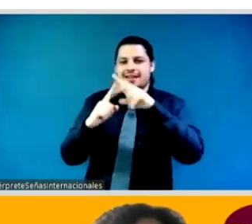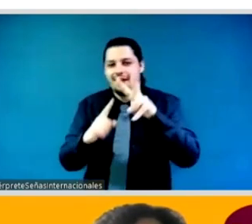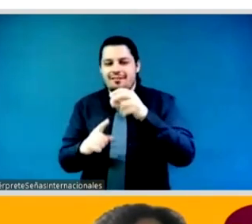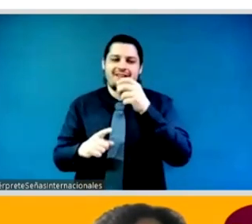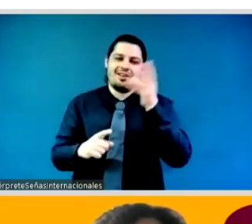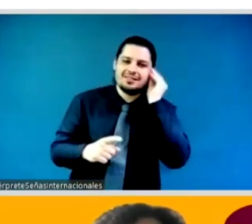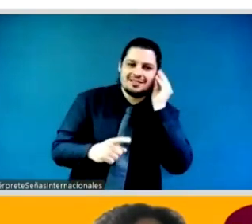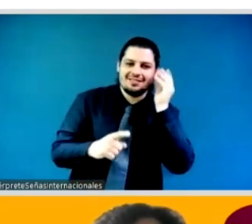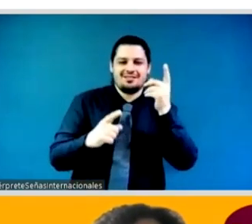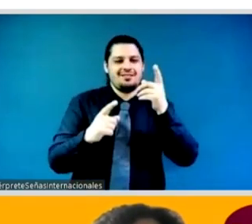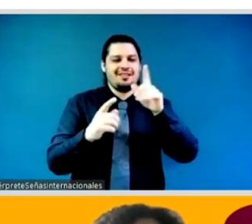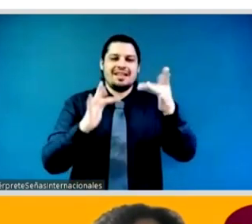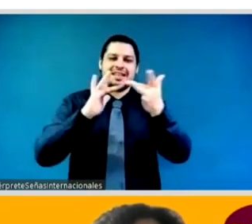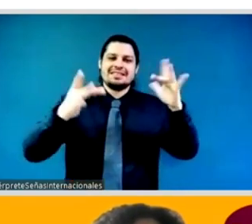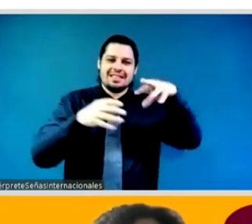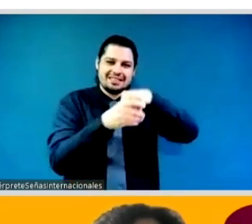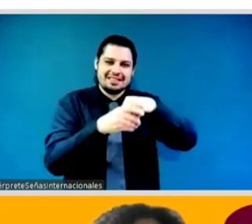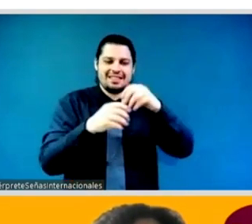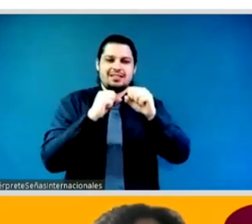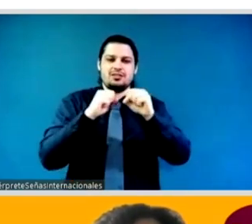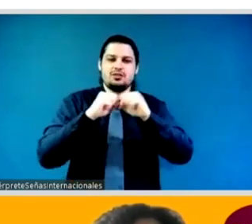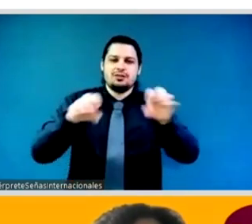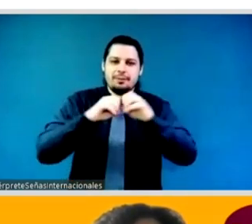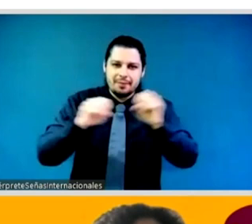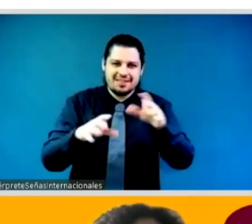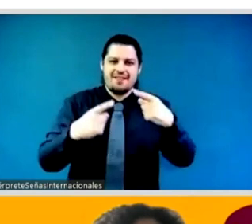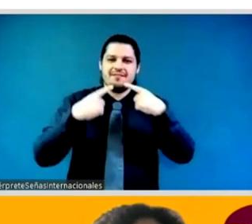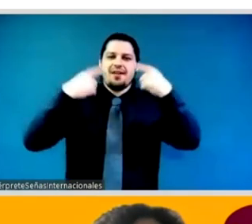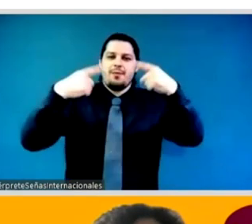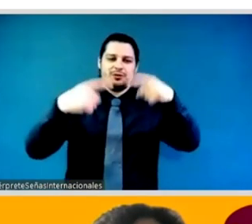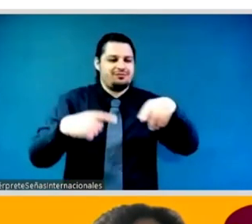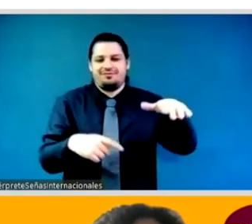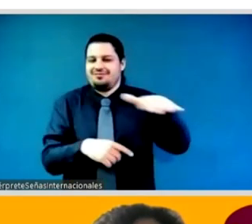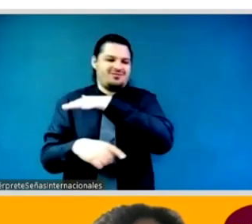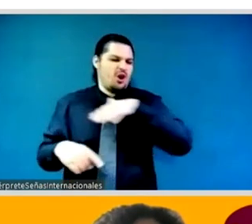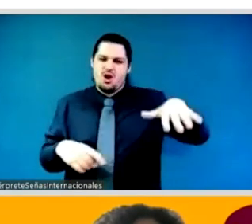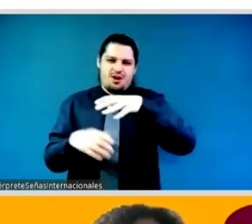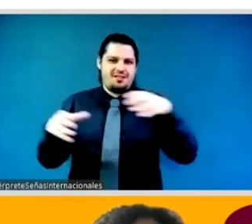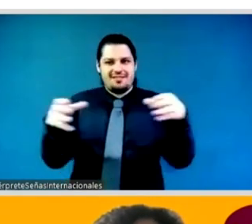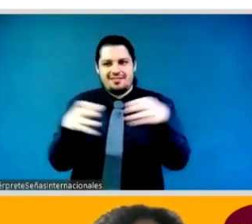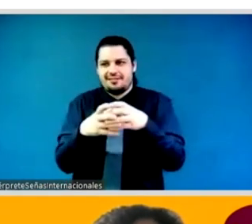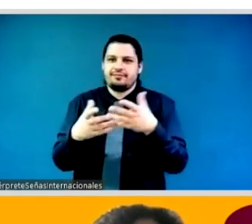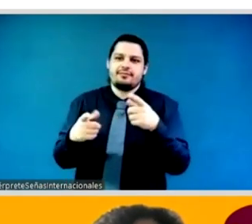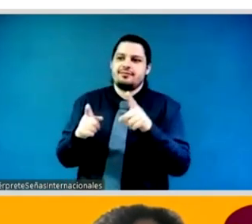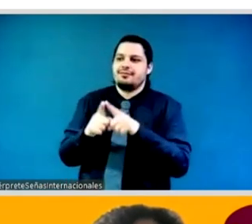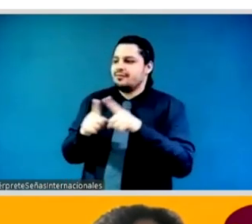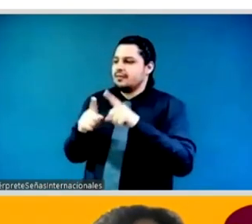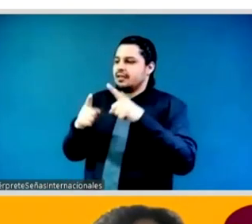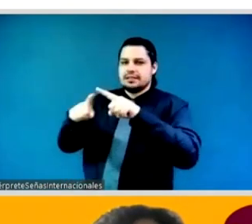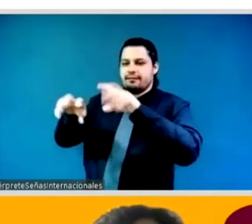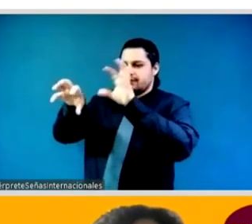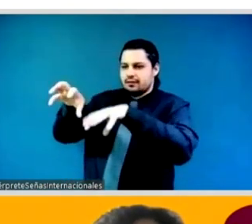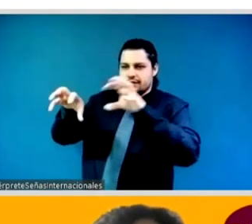international and regional organizations to commit to invest and act to eliminate harmful gender